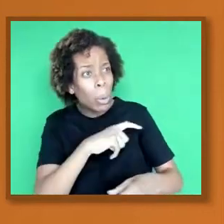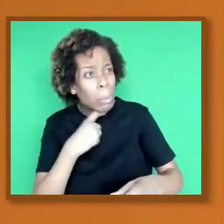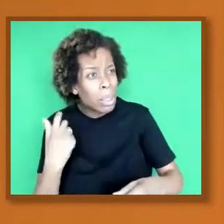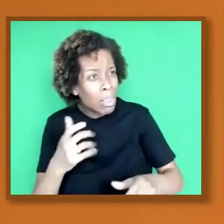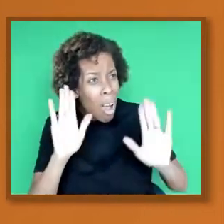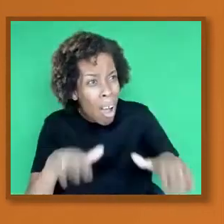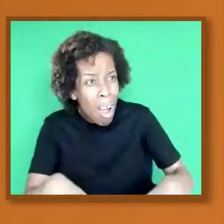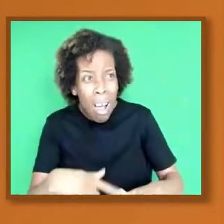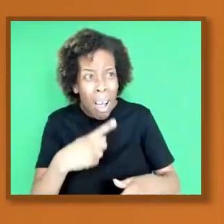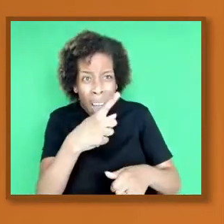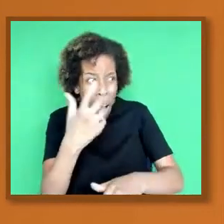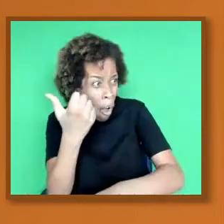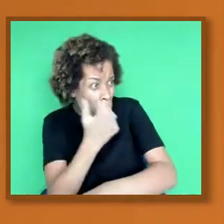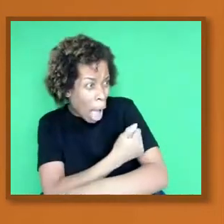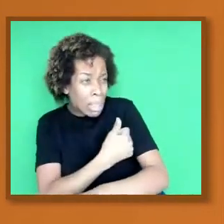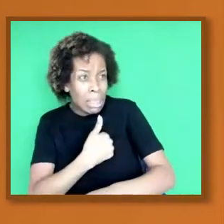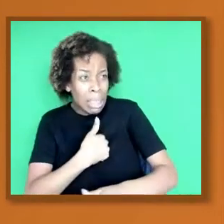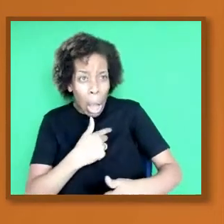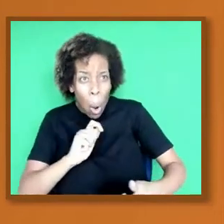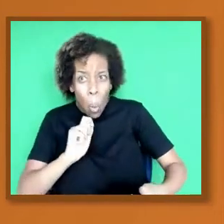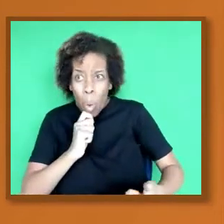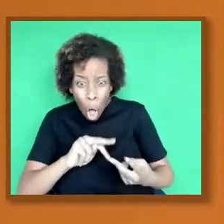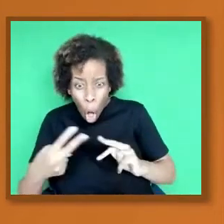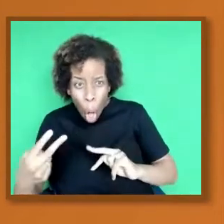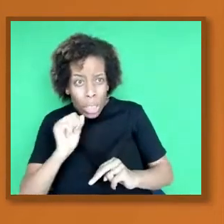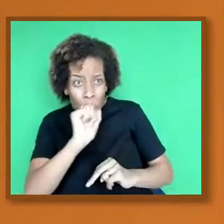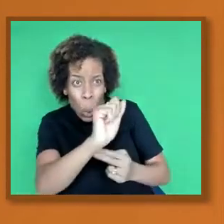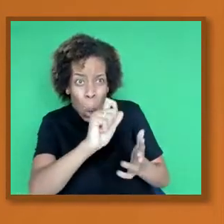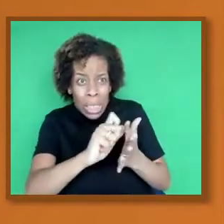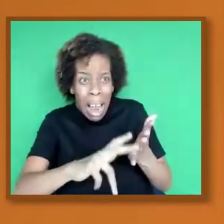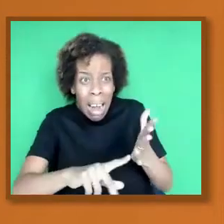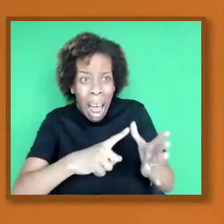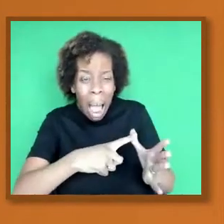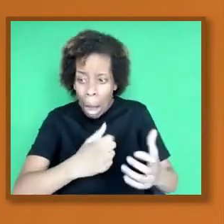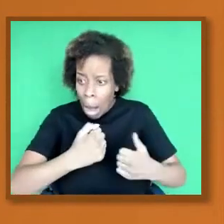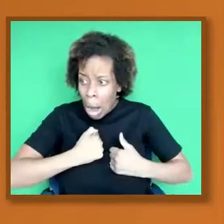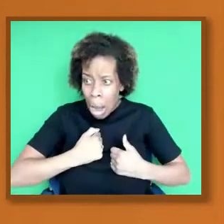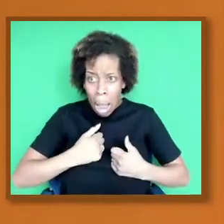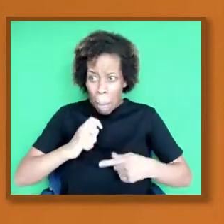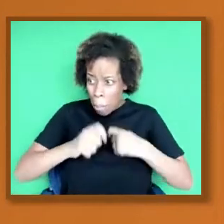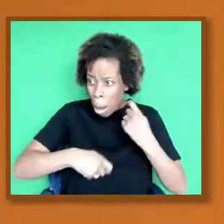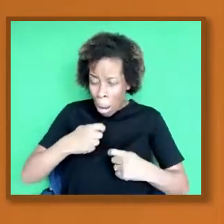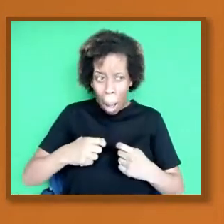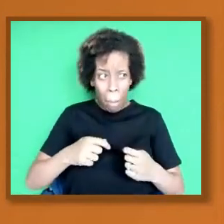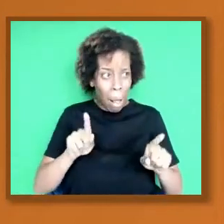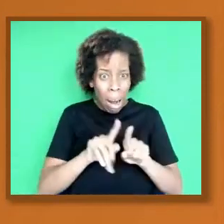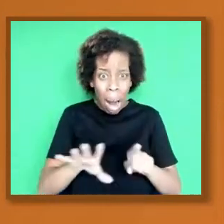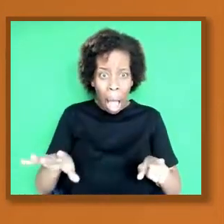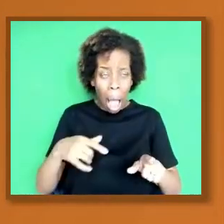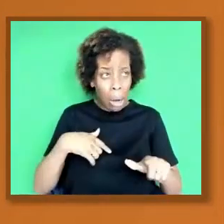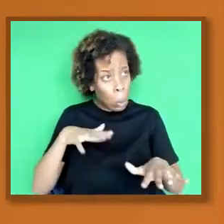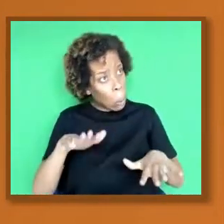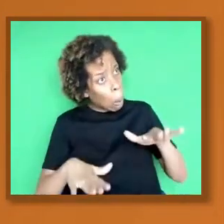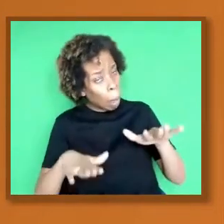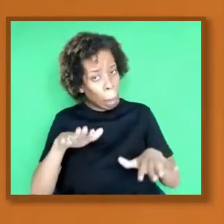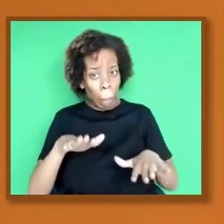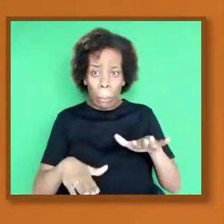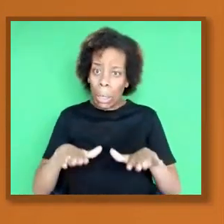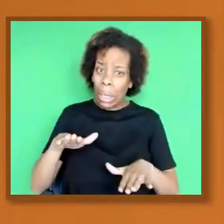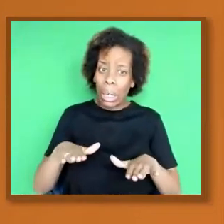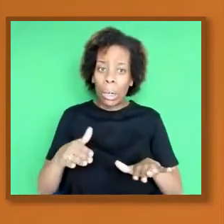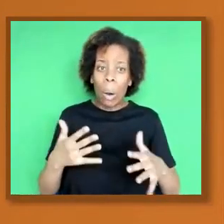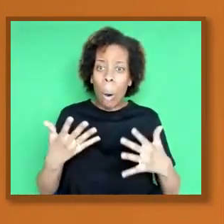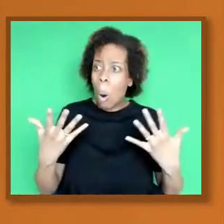is altering your DNA and will I be turned into something like a zombie or some different